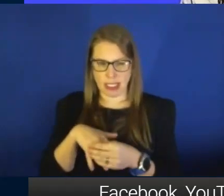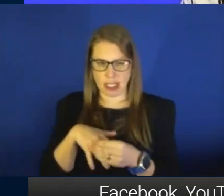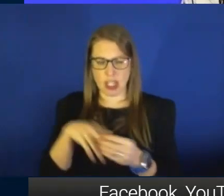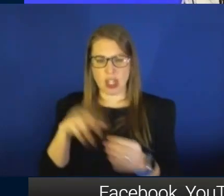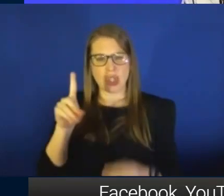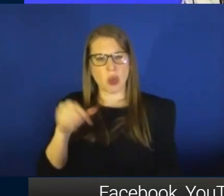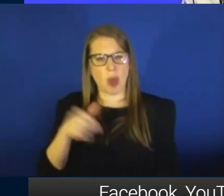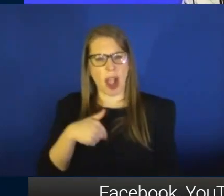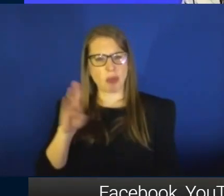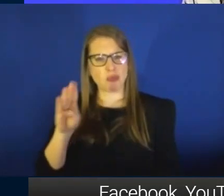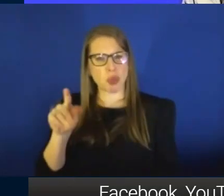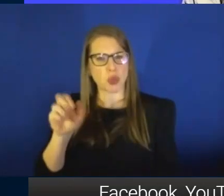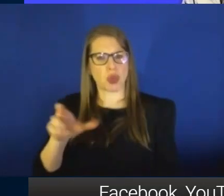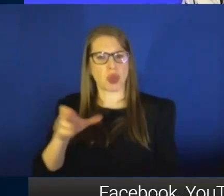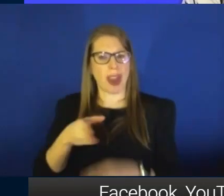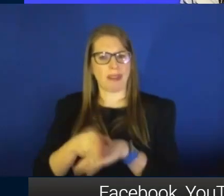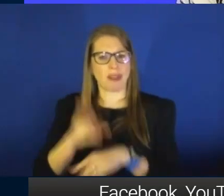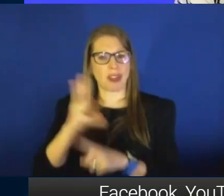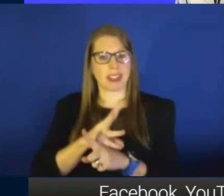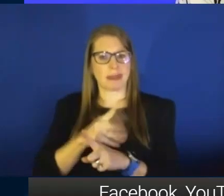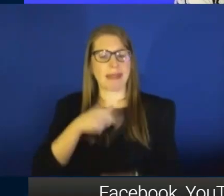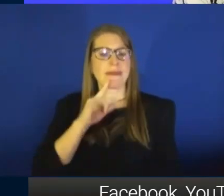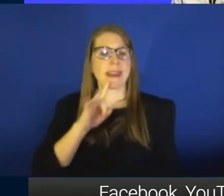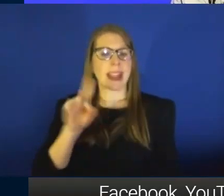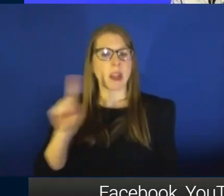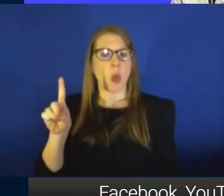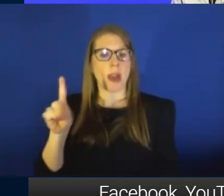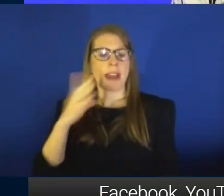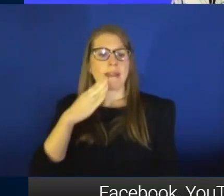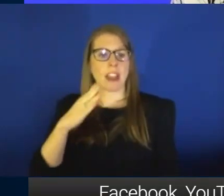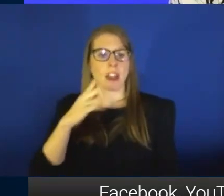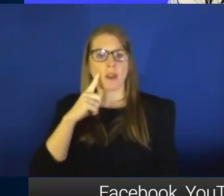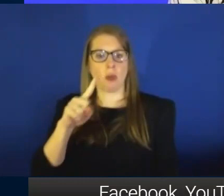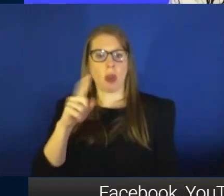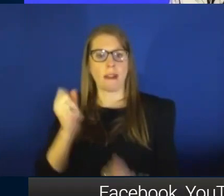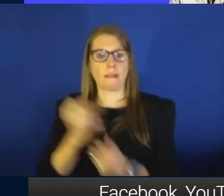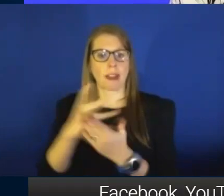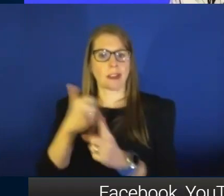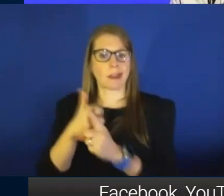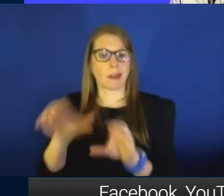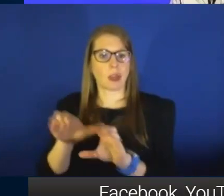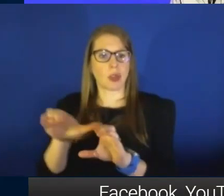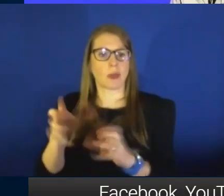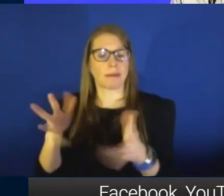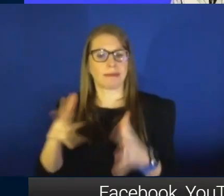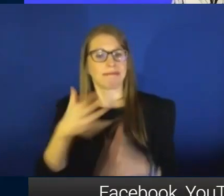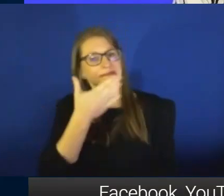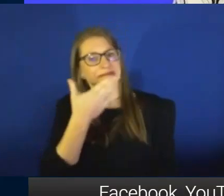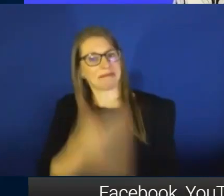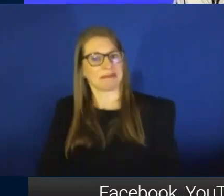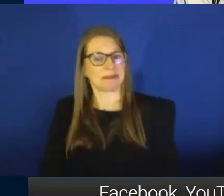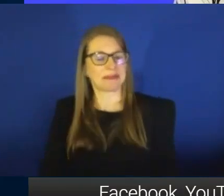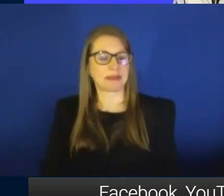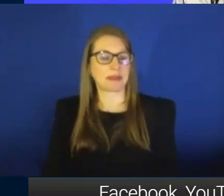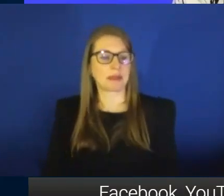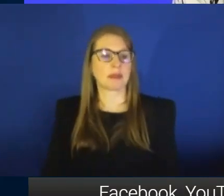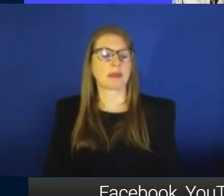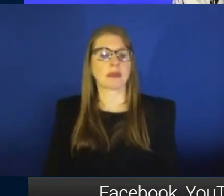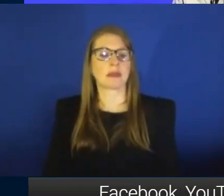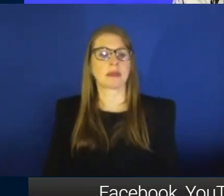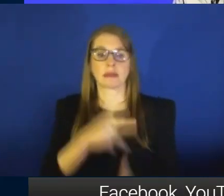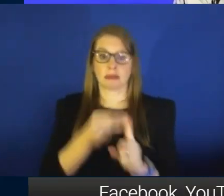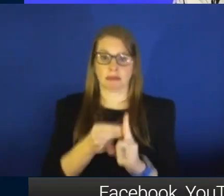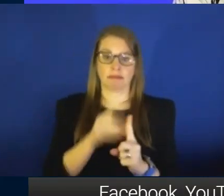booster after six months? I'm 81. Thank you for all you do, by the way. Yeah, I So just she's had the shot, 81,